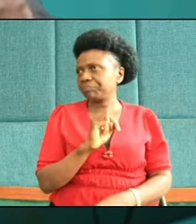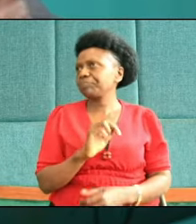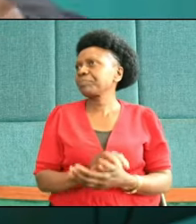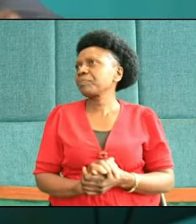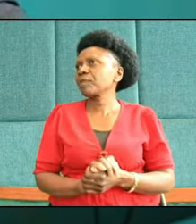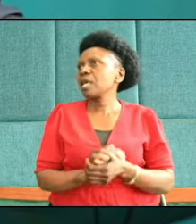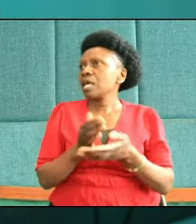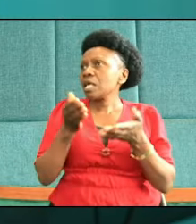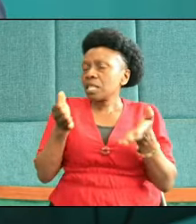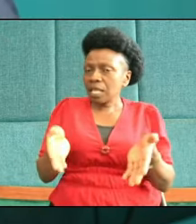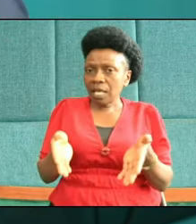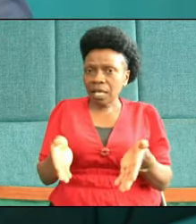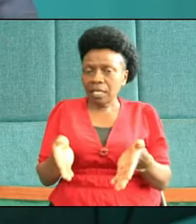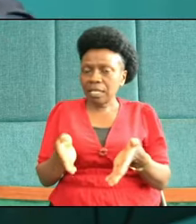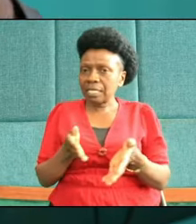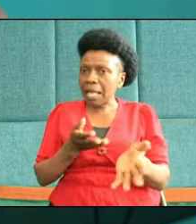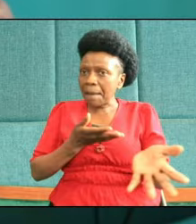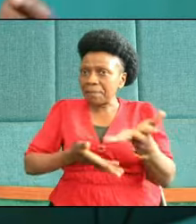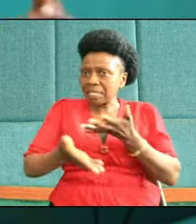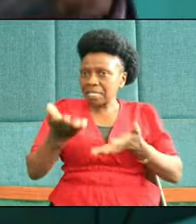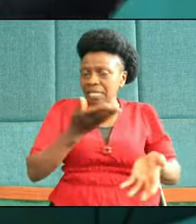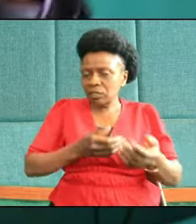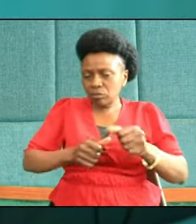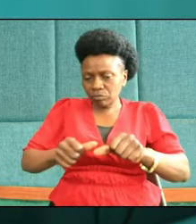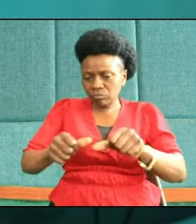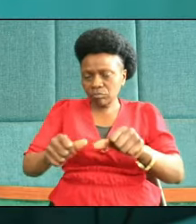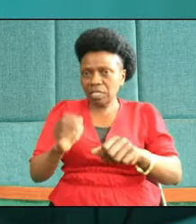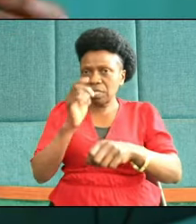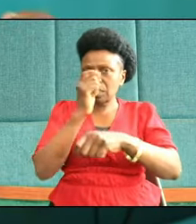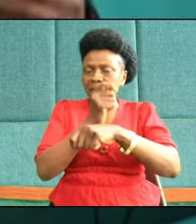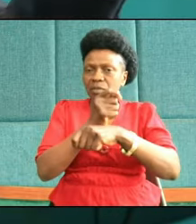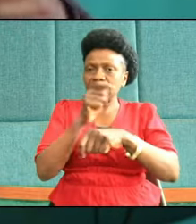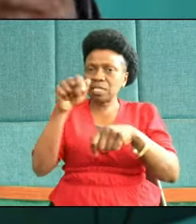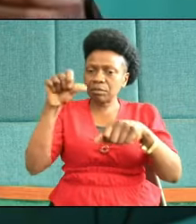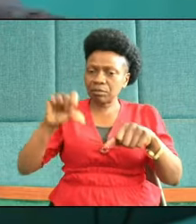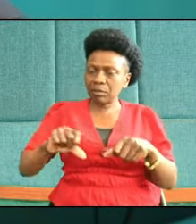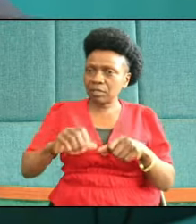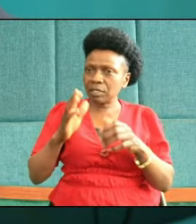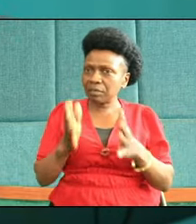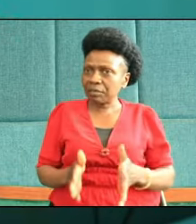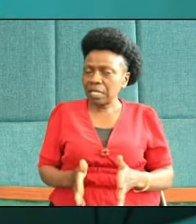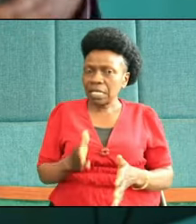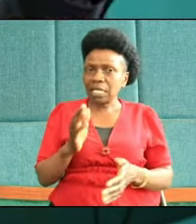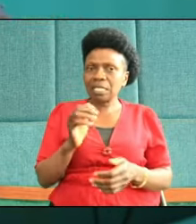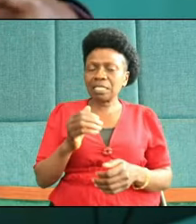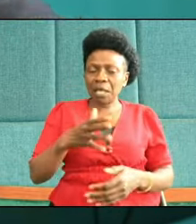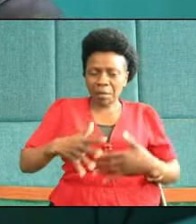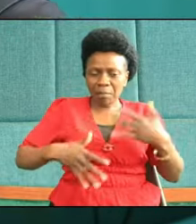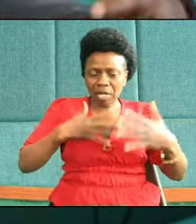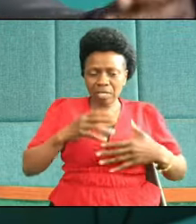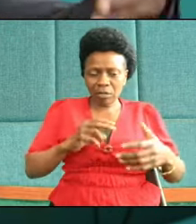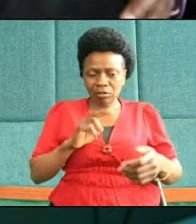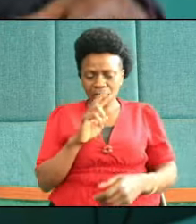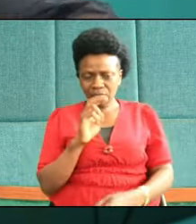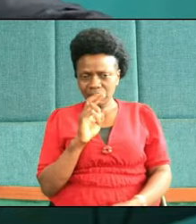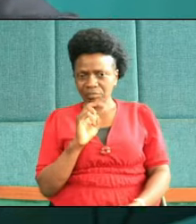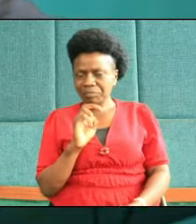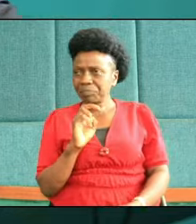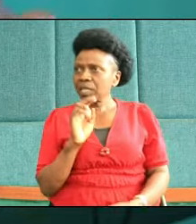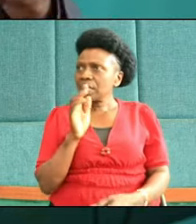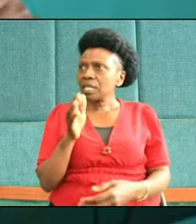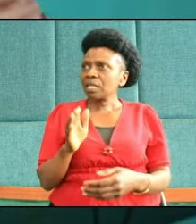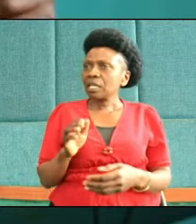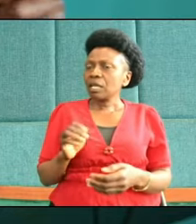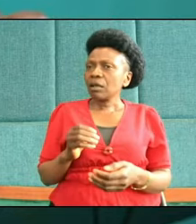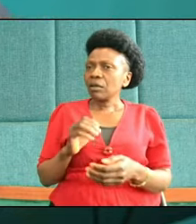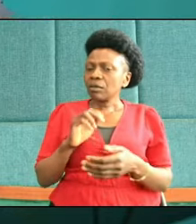would be rung in this temple and as these prostitutes, as these racial consultants are descending onto the